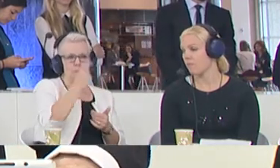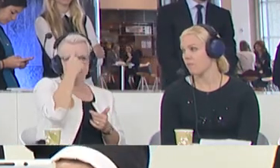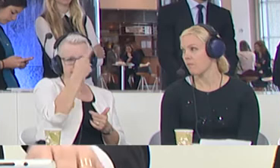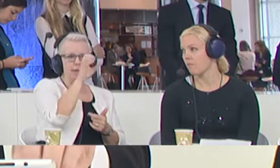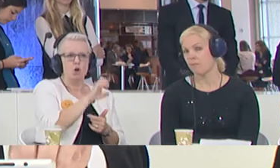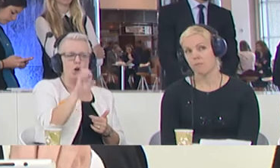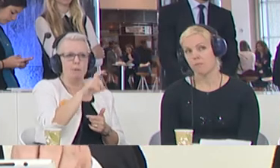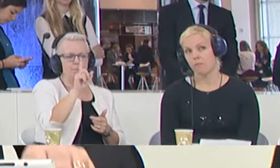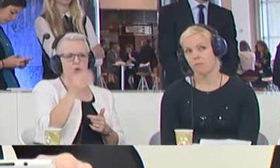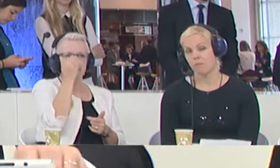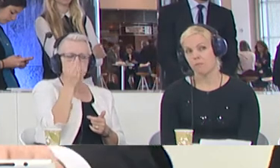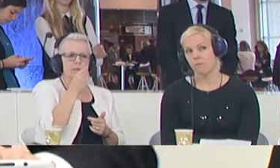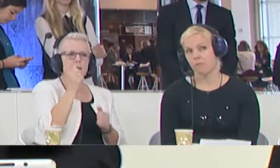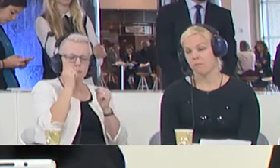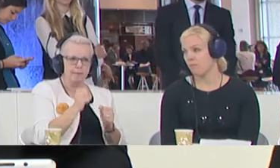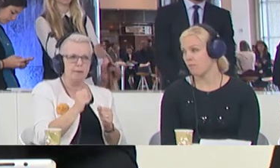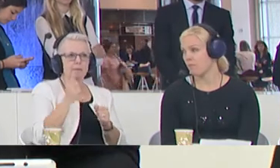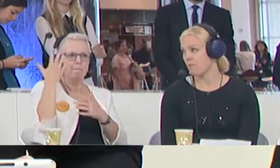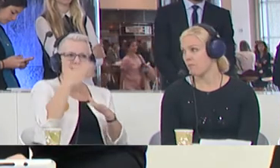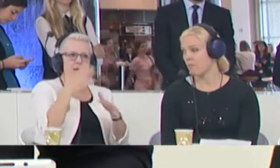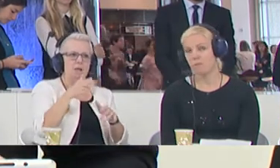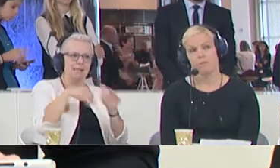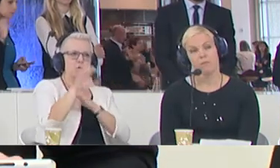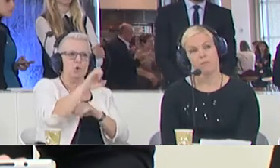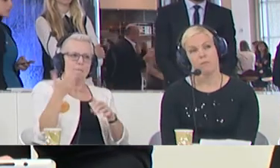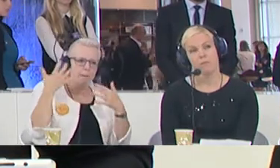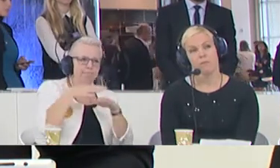Europe needs to learn to integrate migrants into Europe?